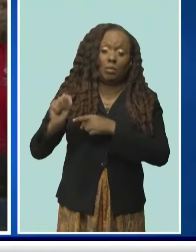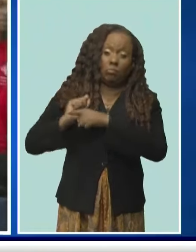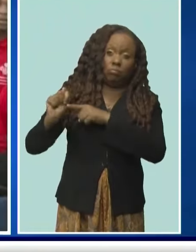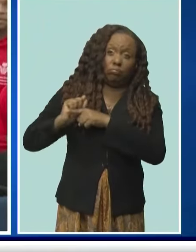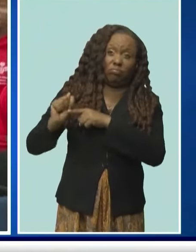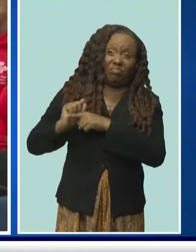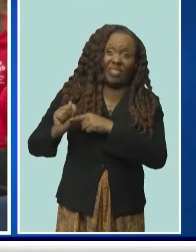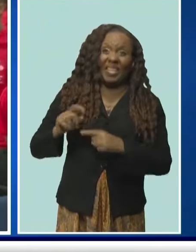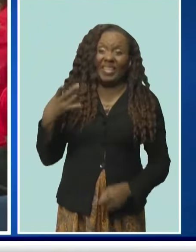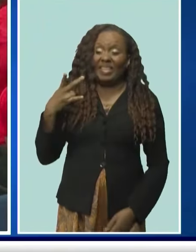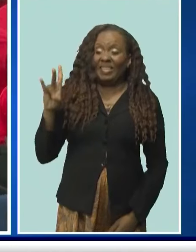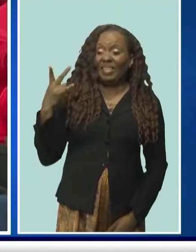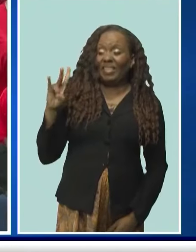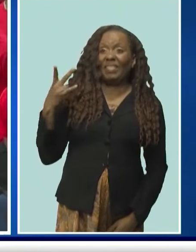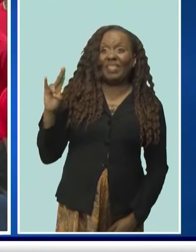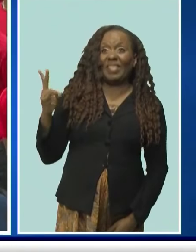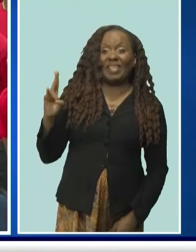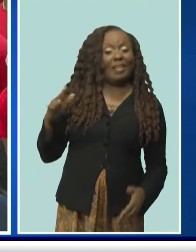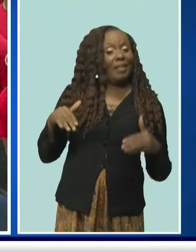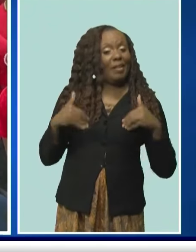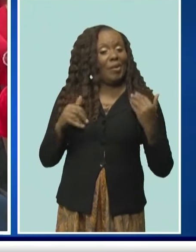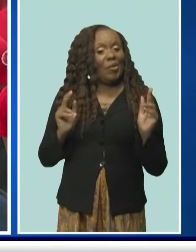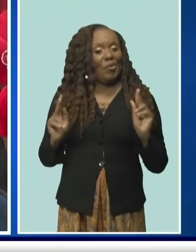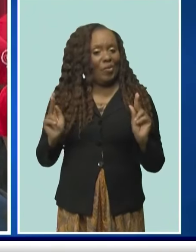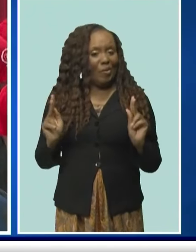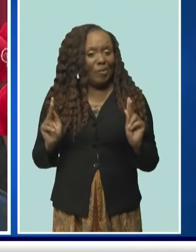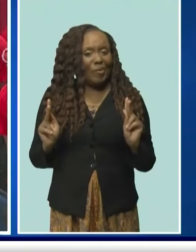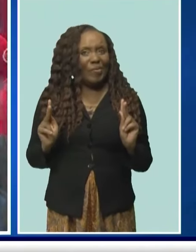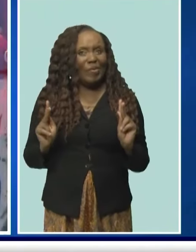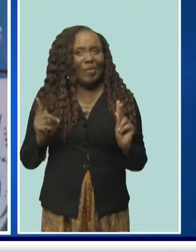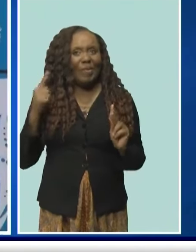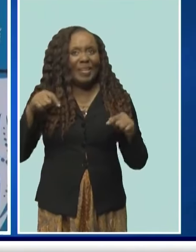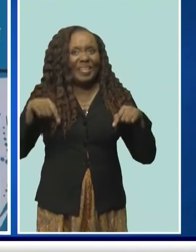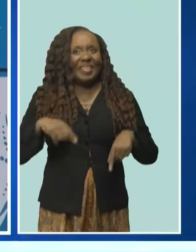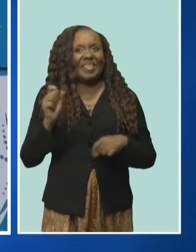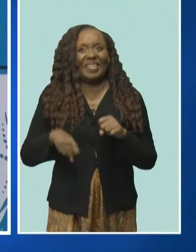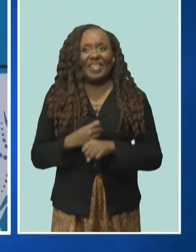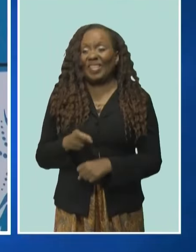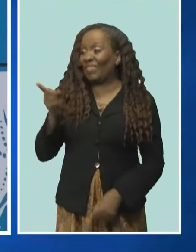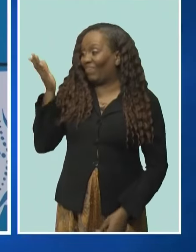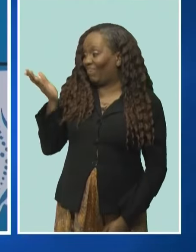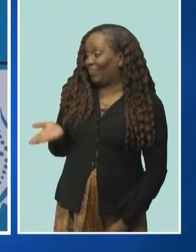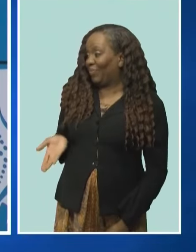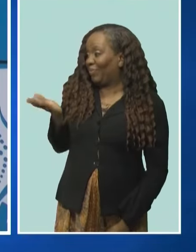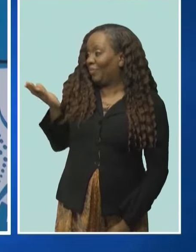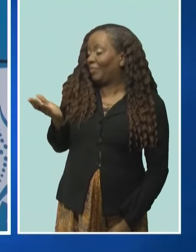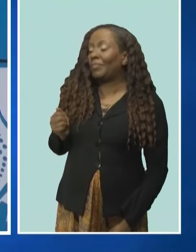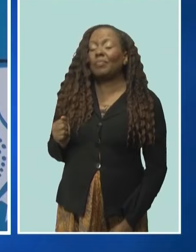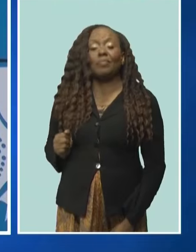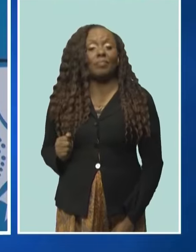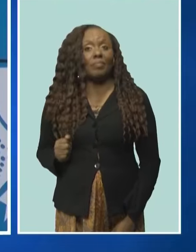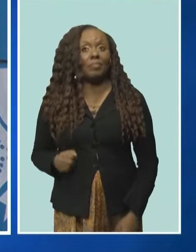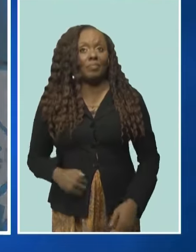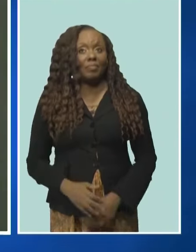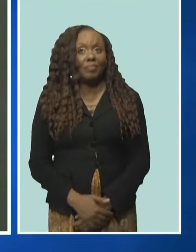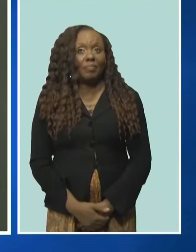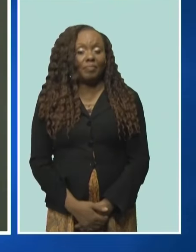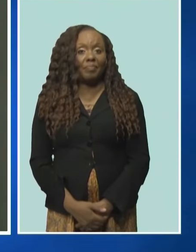17 participants of the second installment of this year's Prince's Trust International Program.